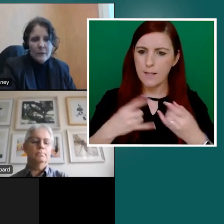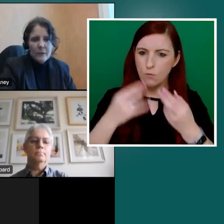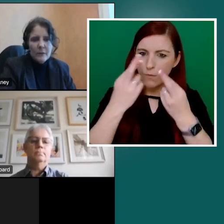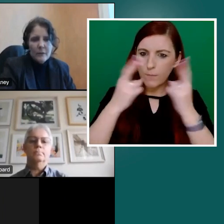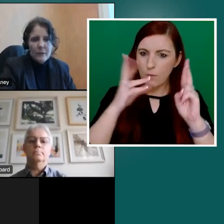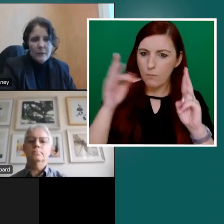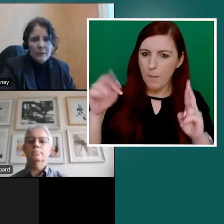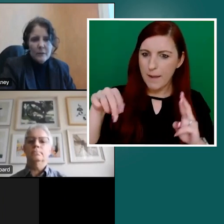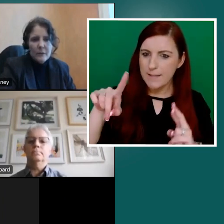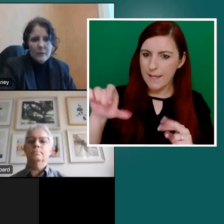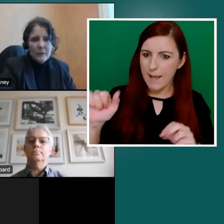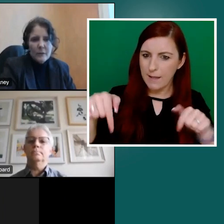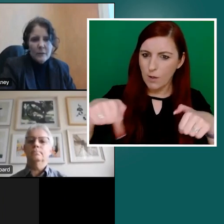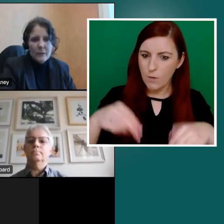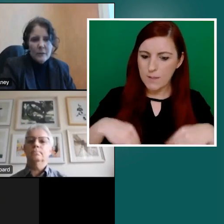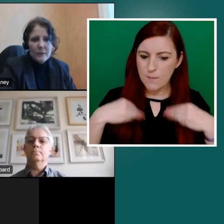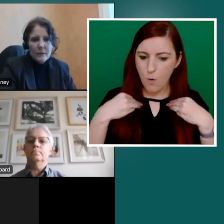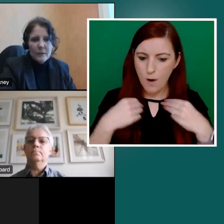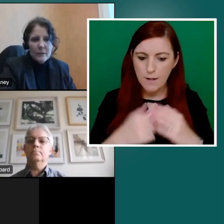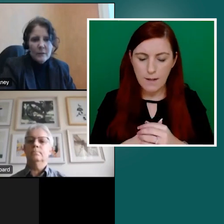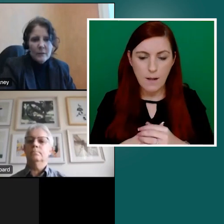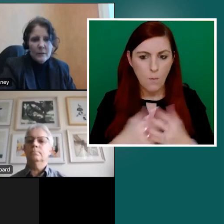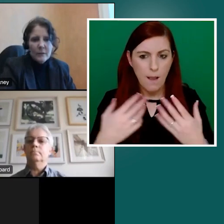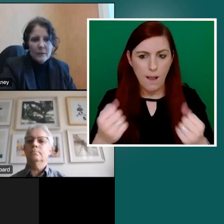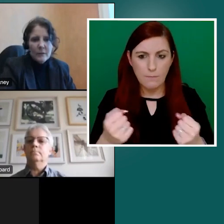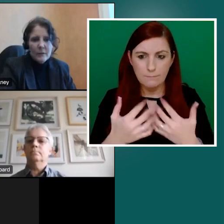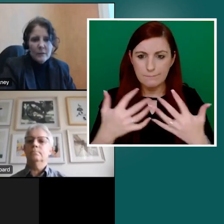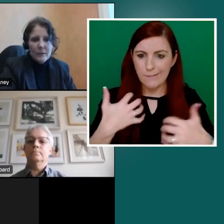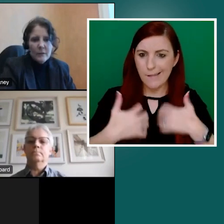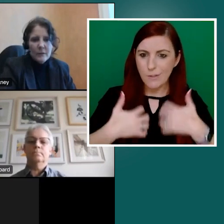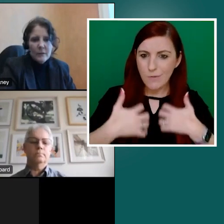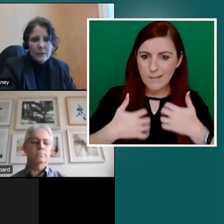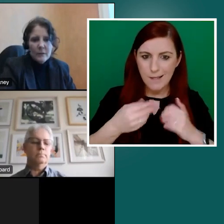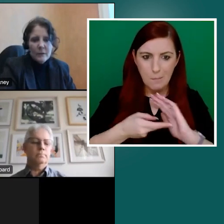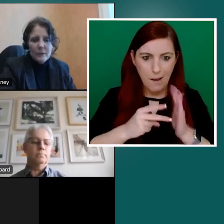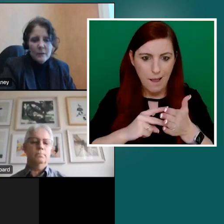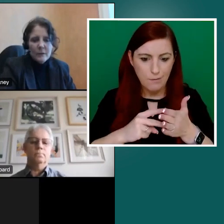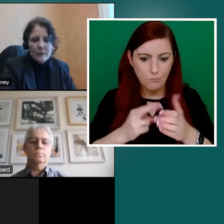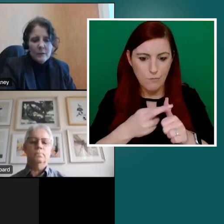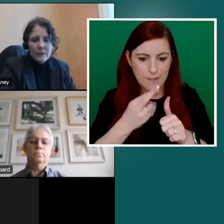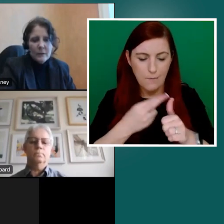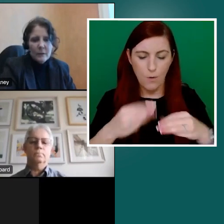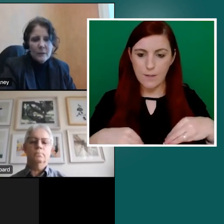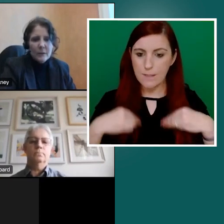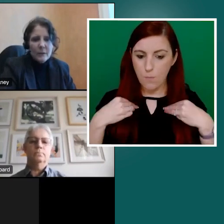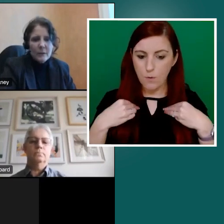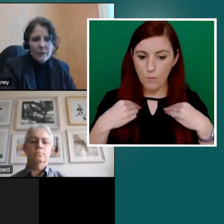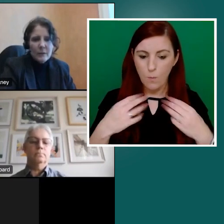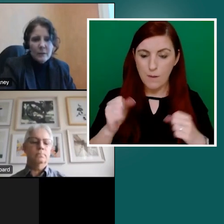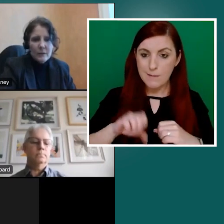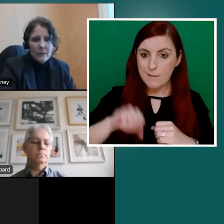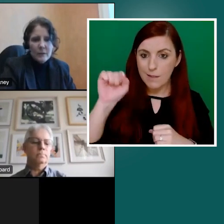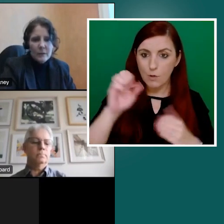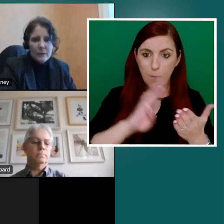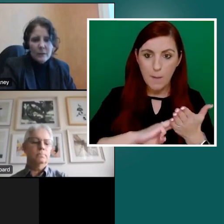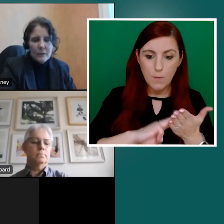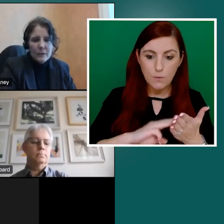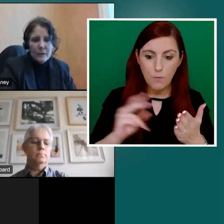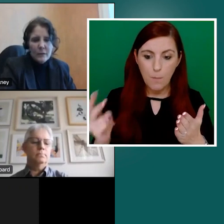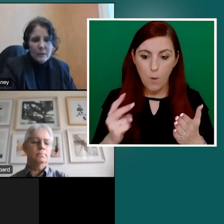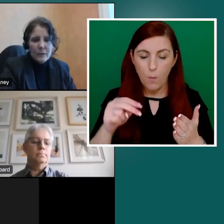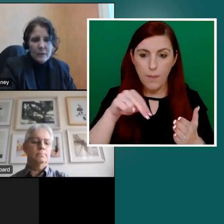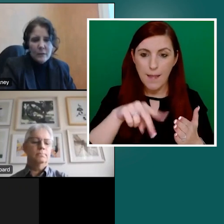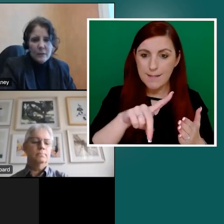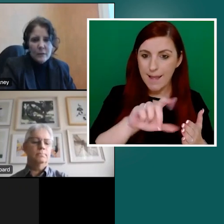that body here this morning. And we have a really, really interesting lineup this morning with senior figures from both the National